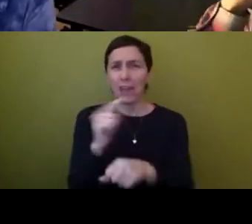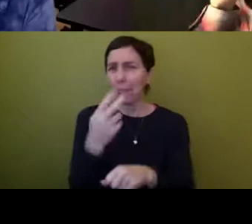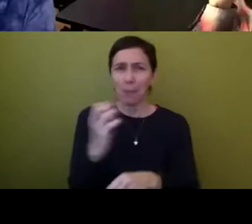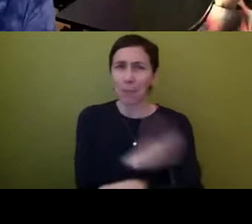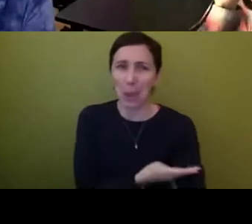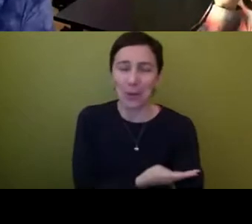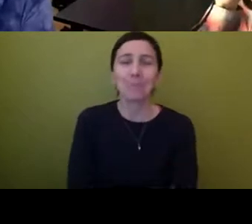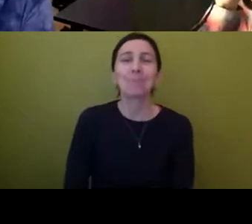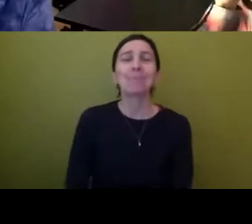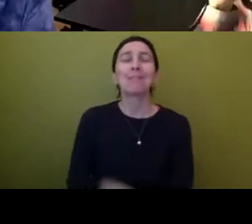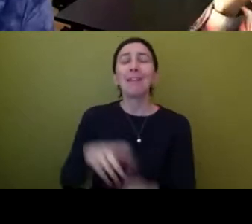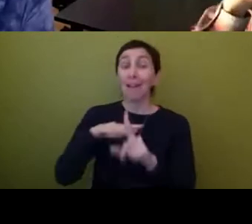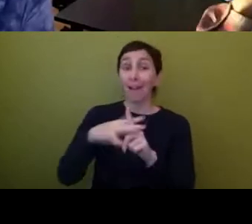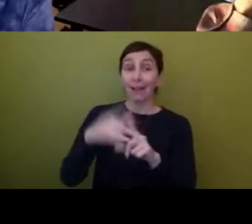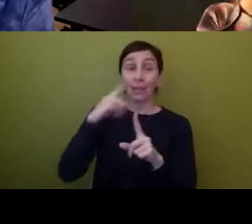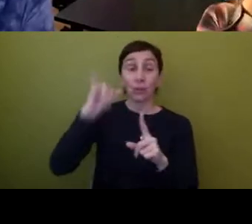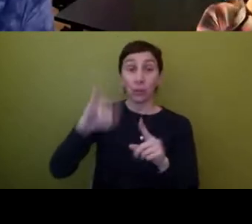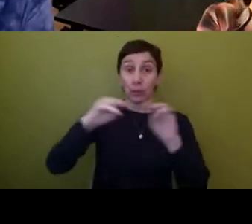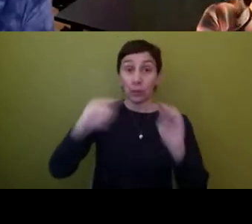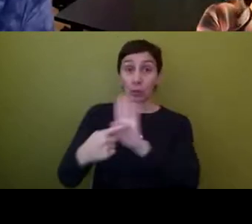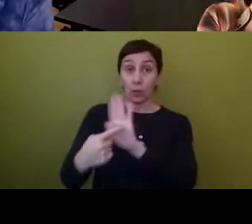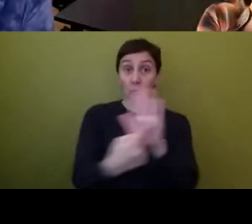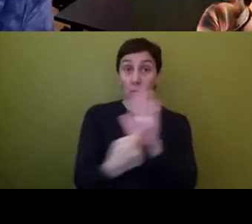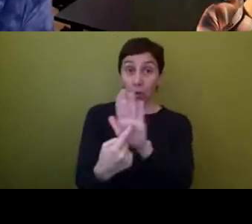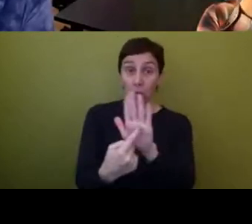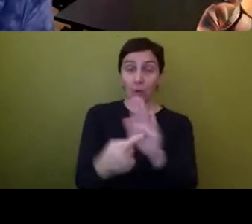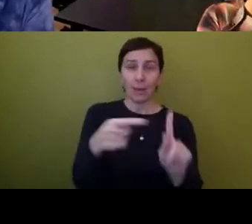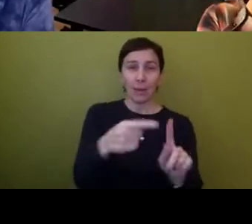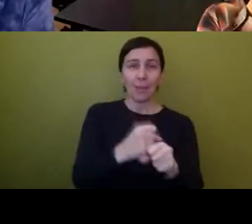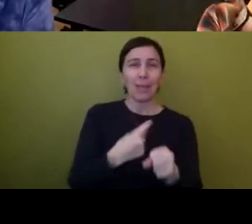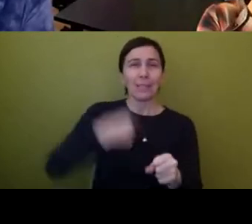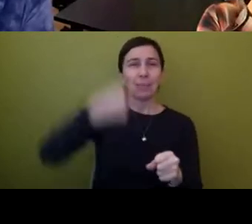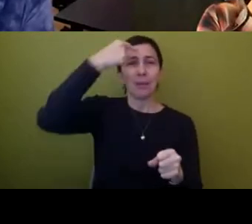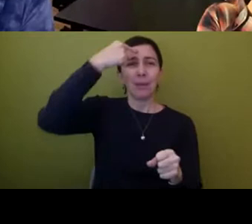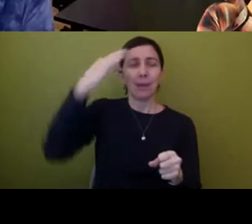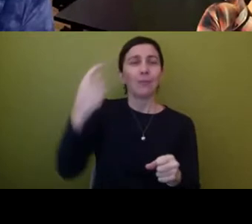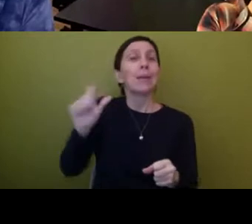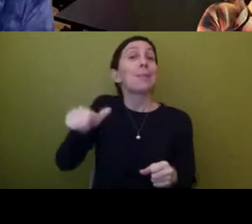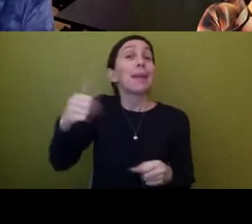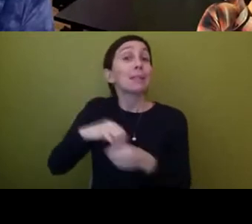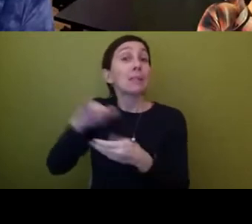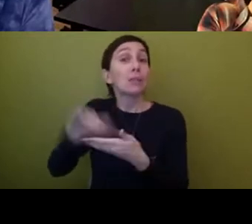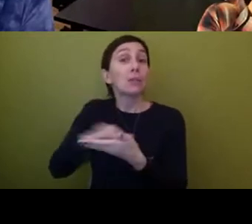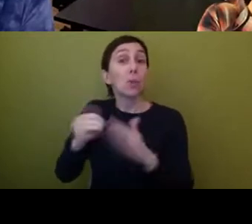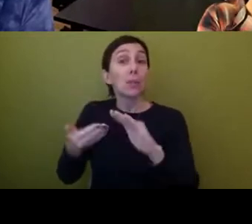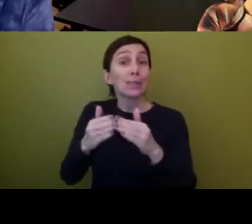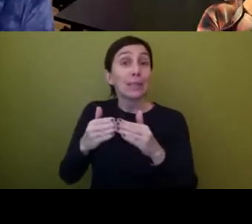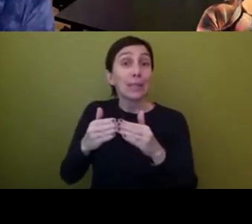um, this exhibit reminds me very much of another activity that happens in New York called turban day,